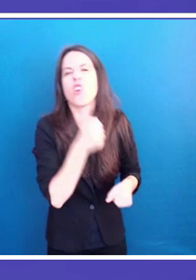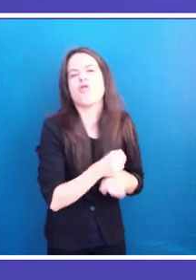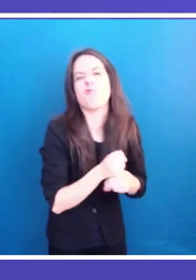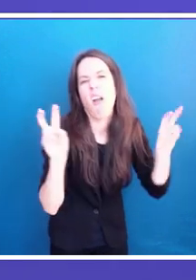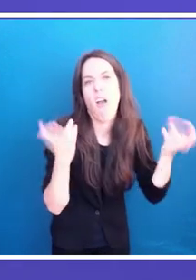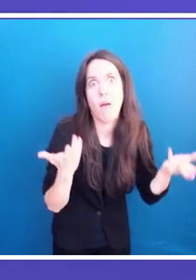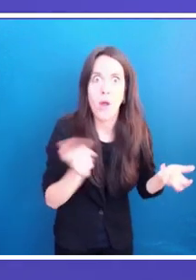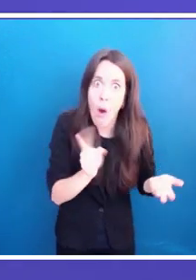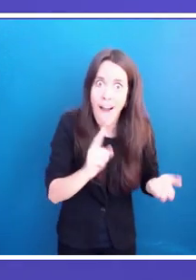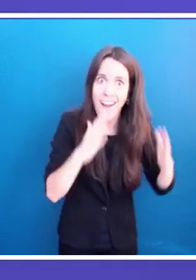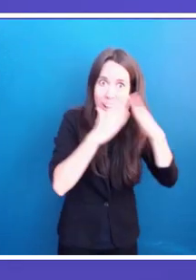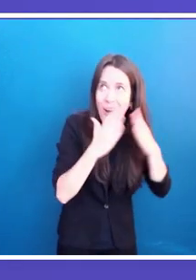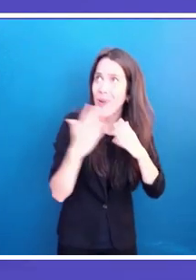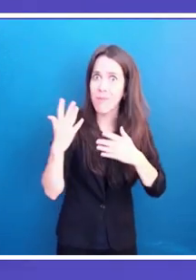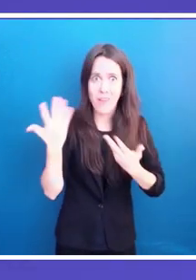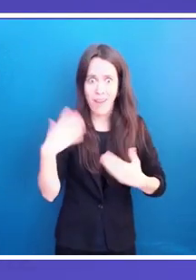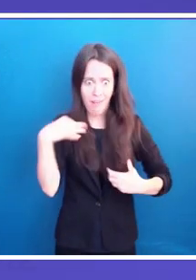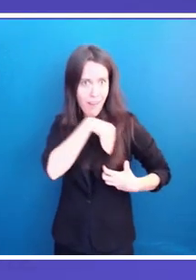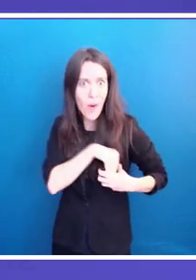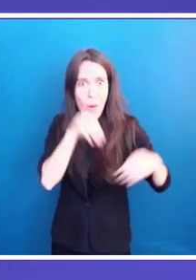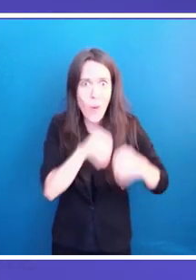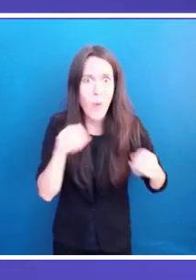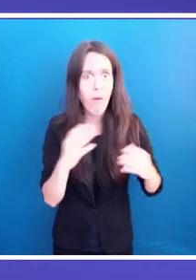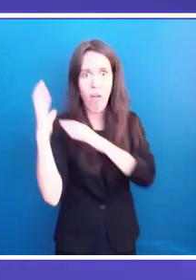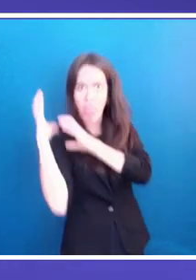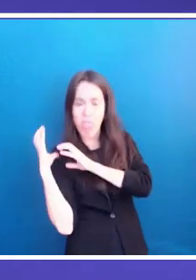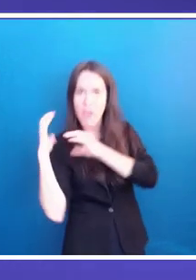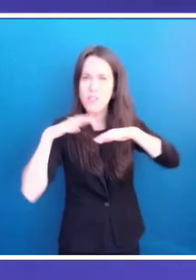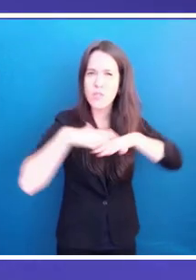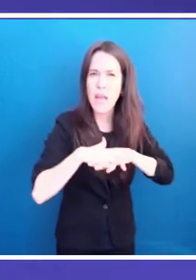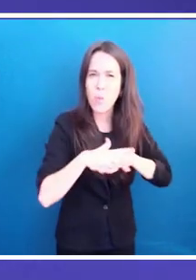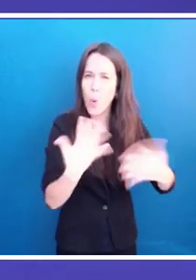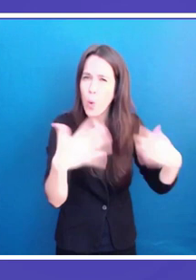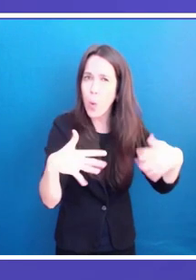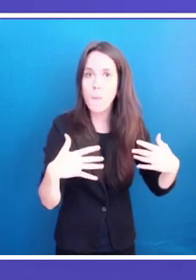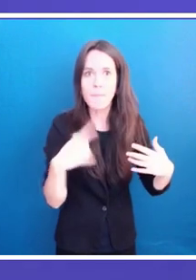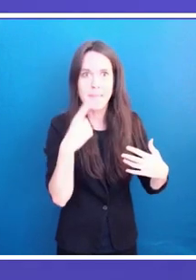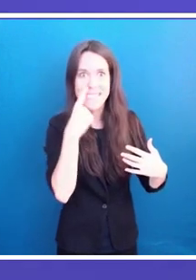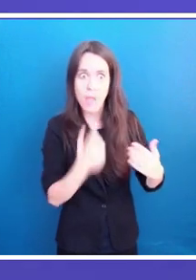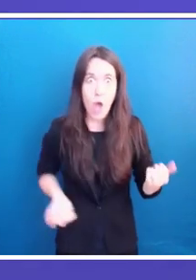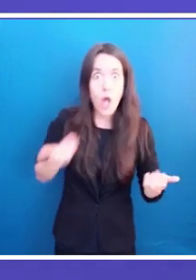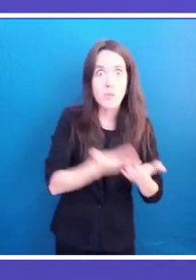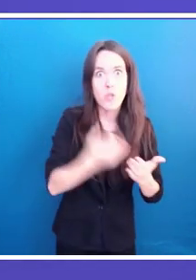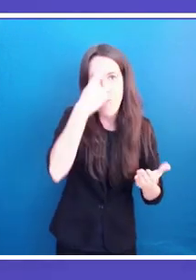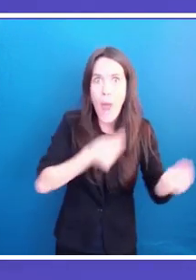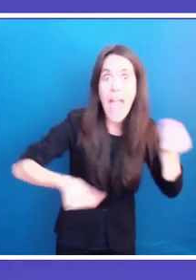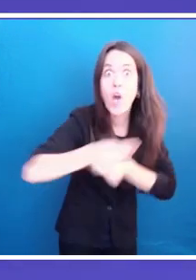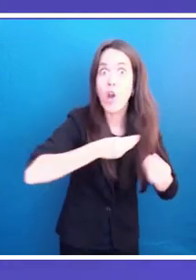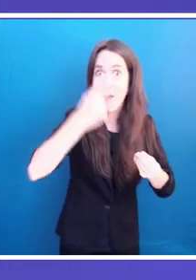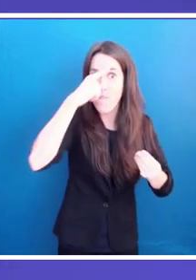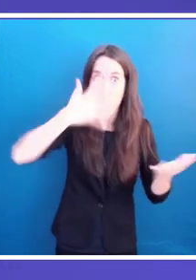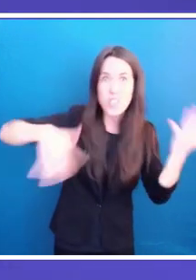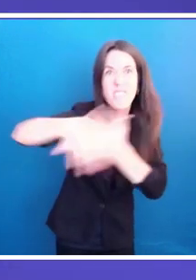absolutely necessary and contributes essentially to our economy. We must plan